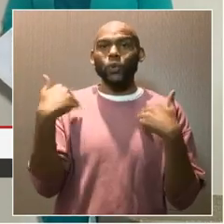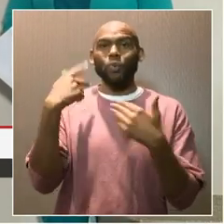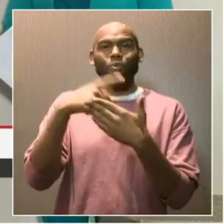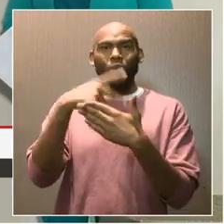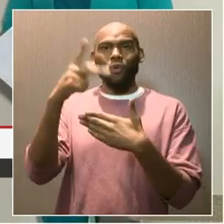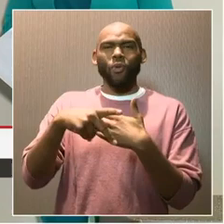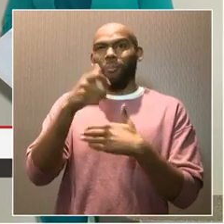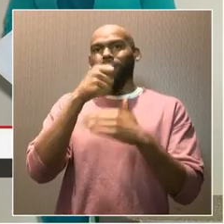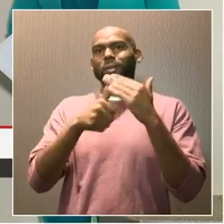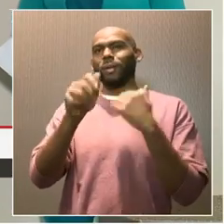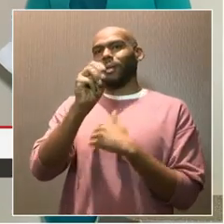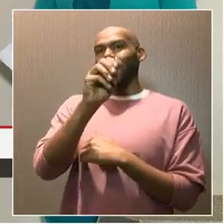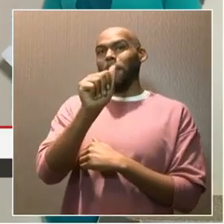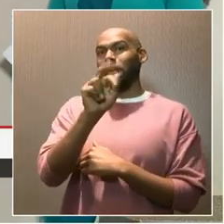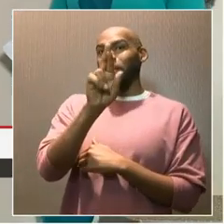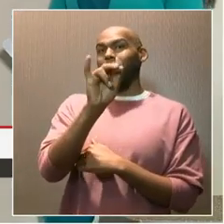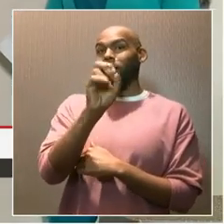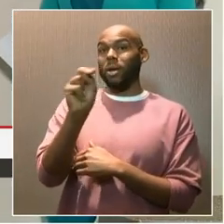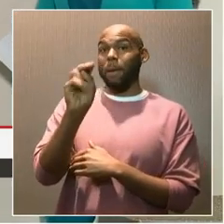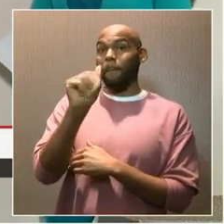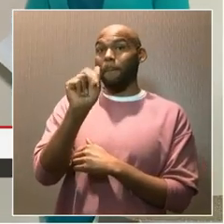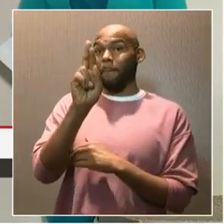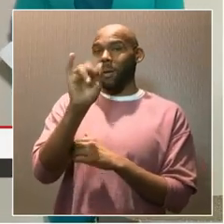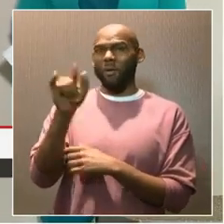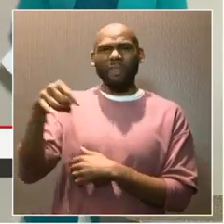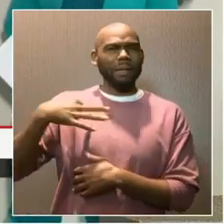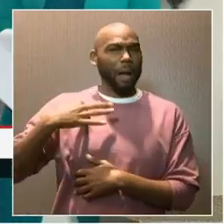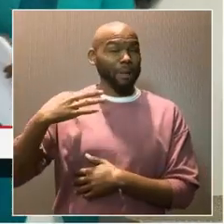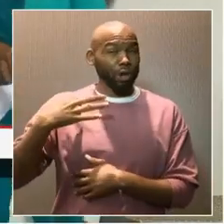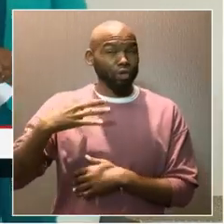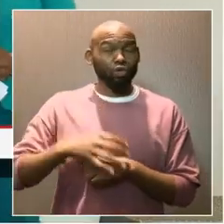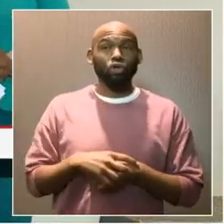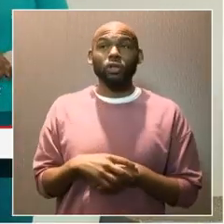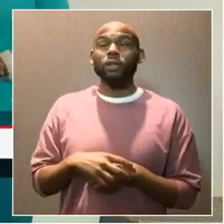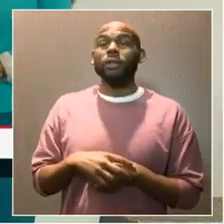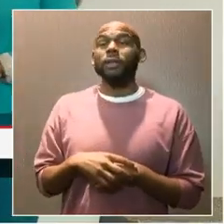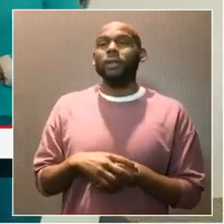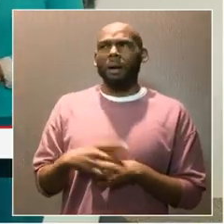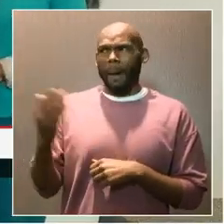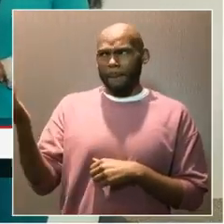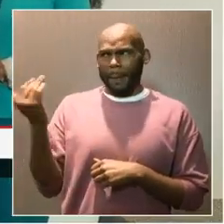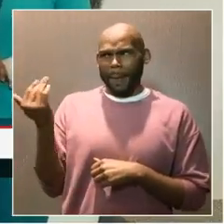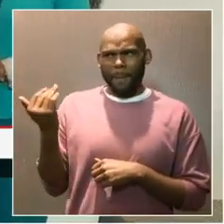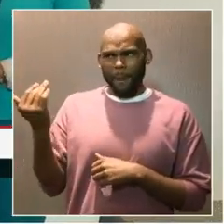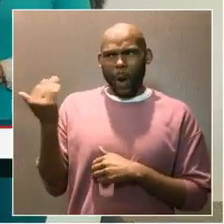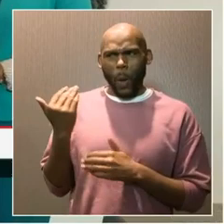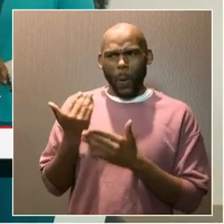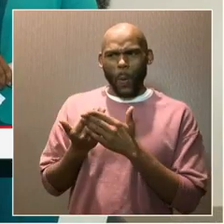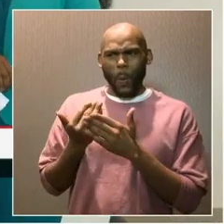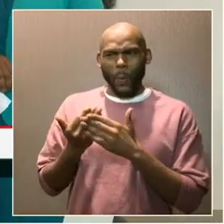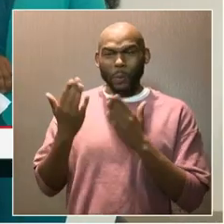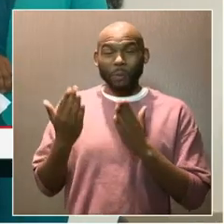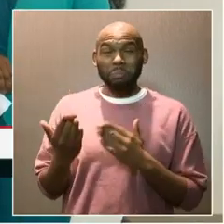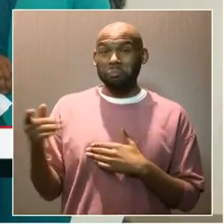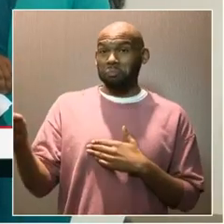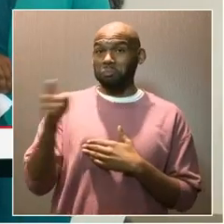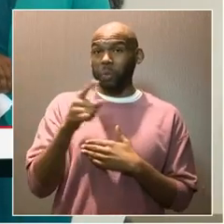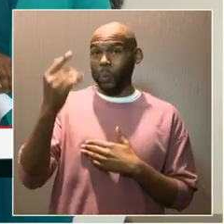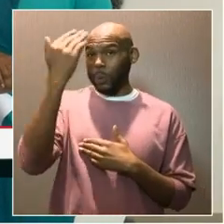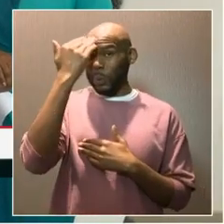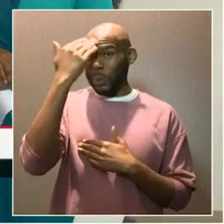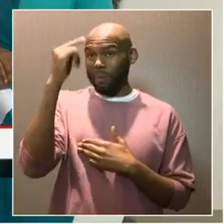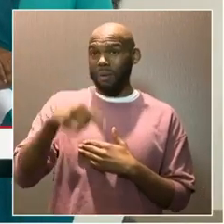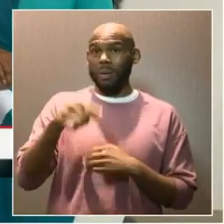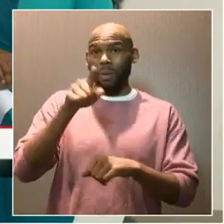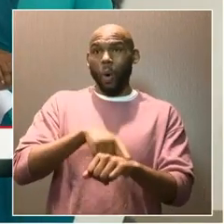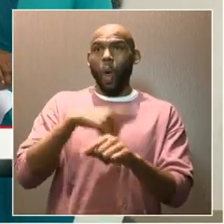Program application. Come closer, Ms. Theany Freeman. So I think everyone knows that this has been